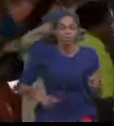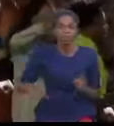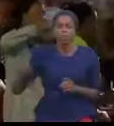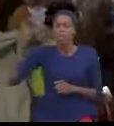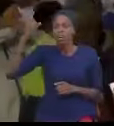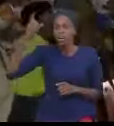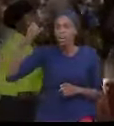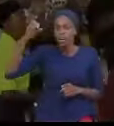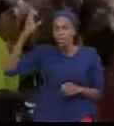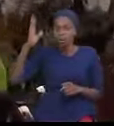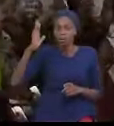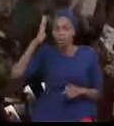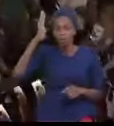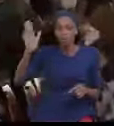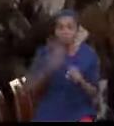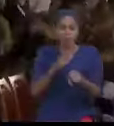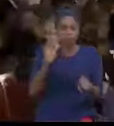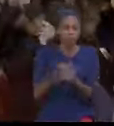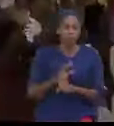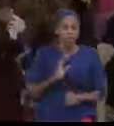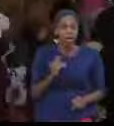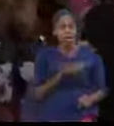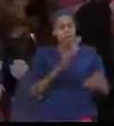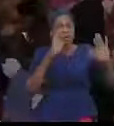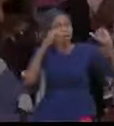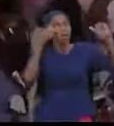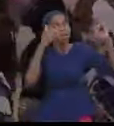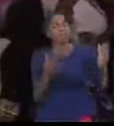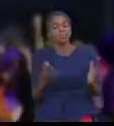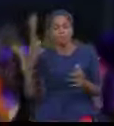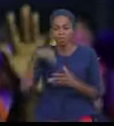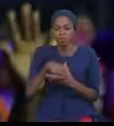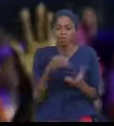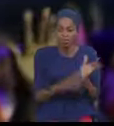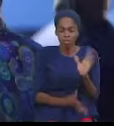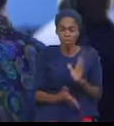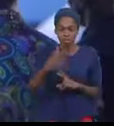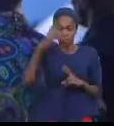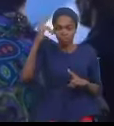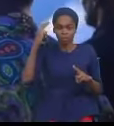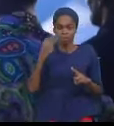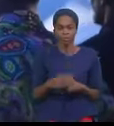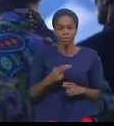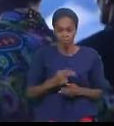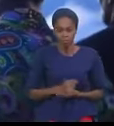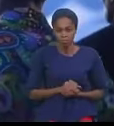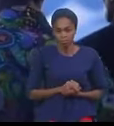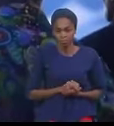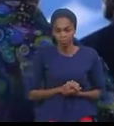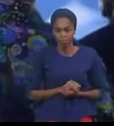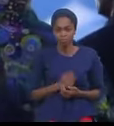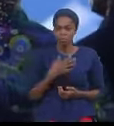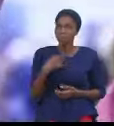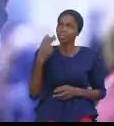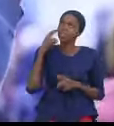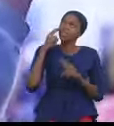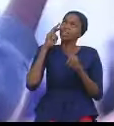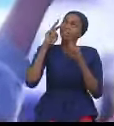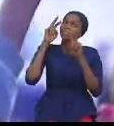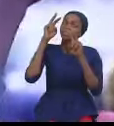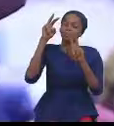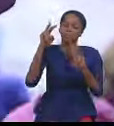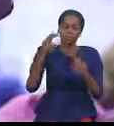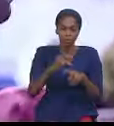our expectation in Jesus' name. Look ahead. A new quarter beckons.